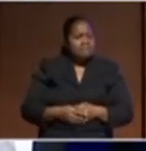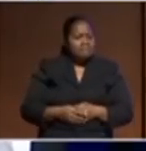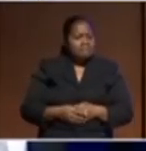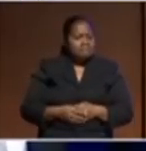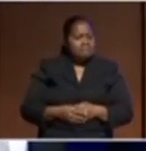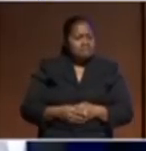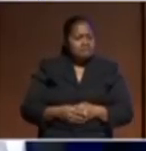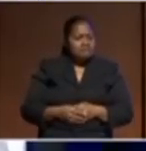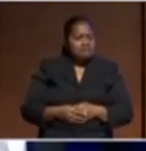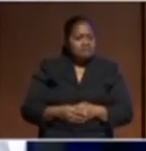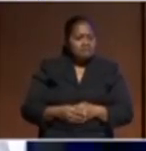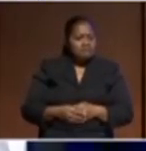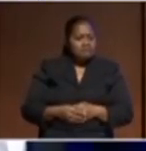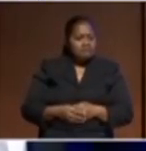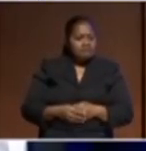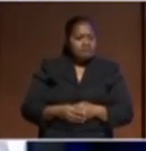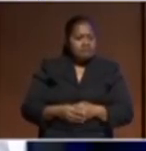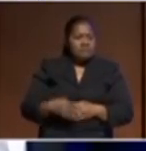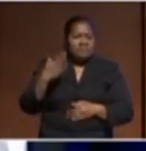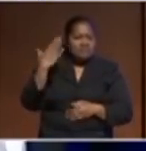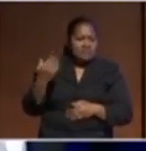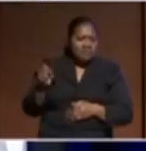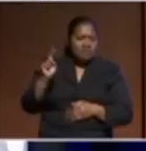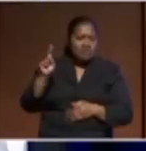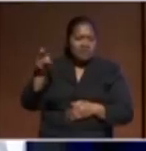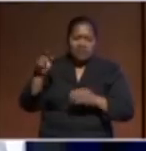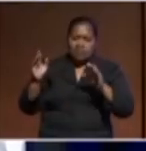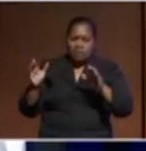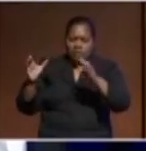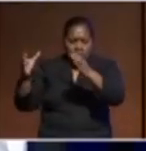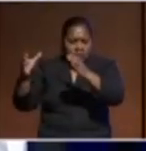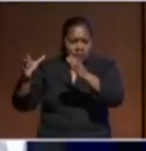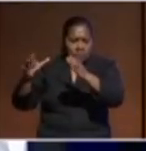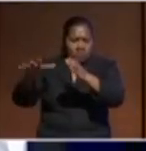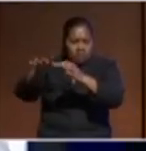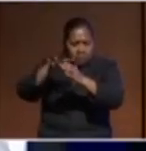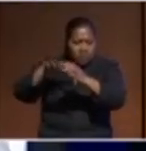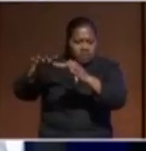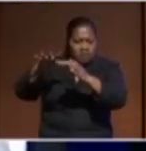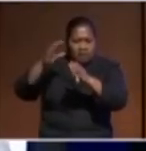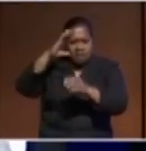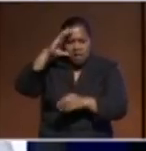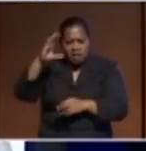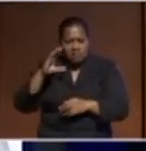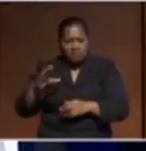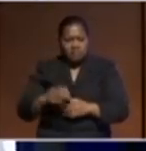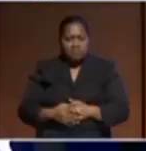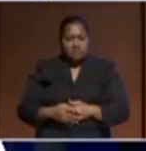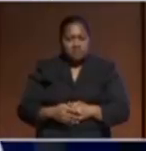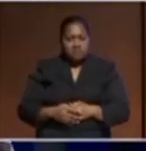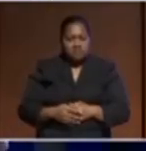that alliance to sign on with countries that are initiating to